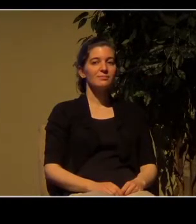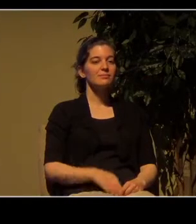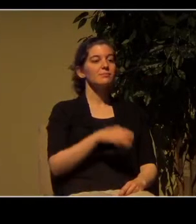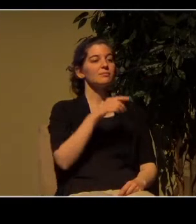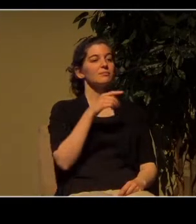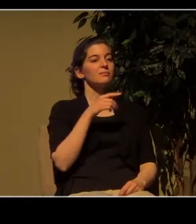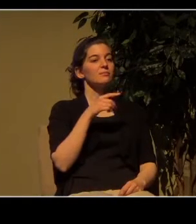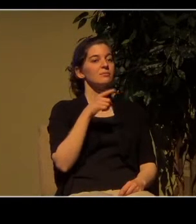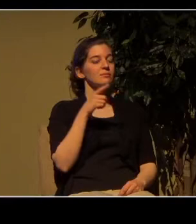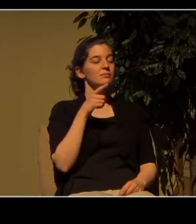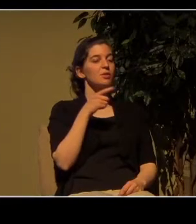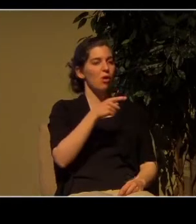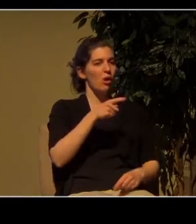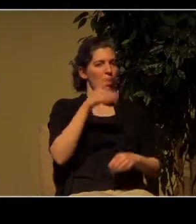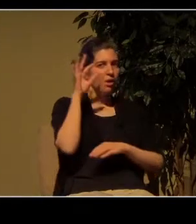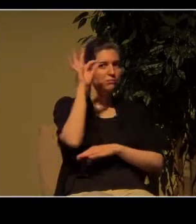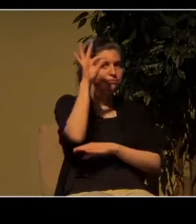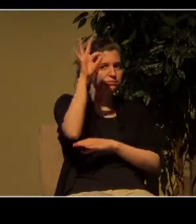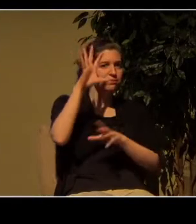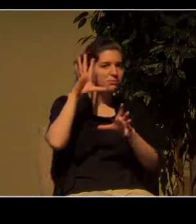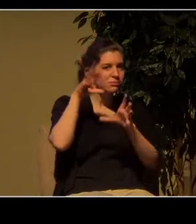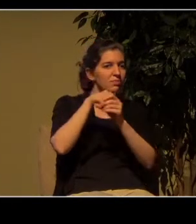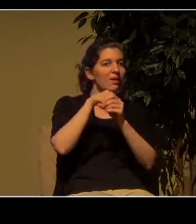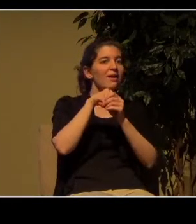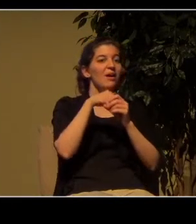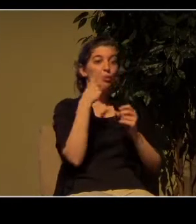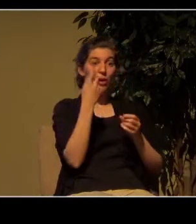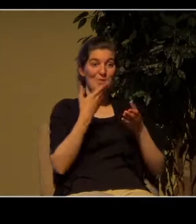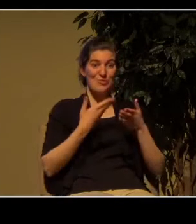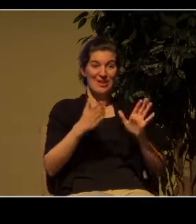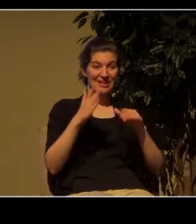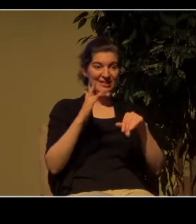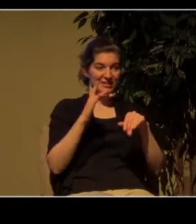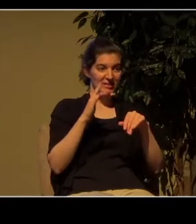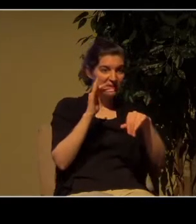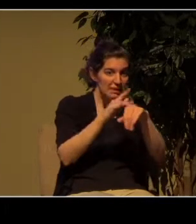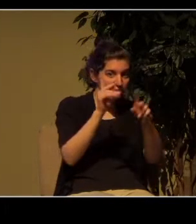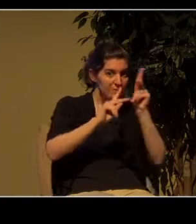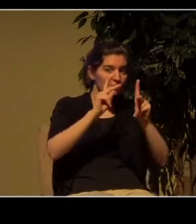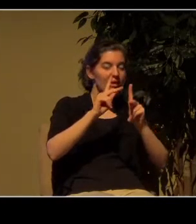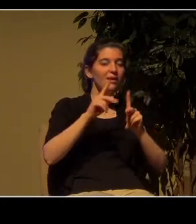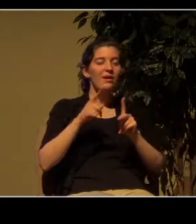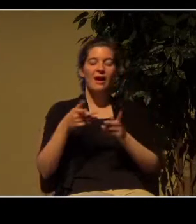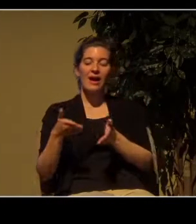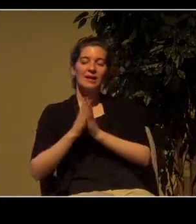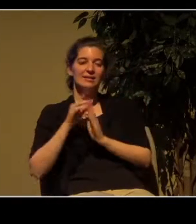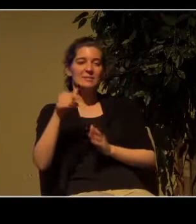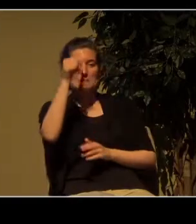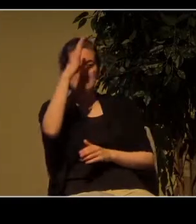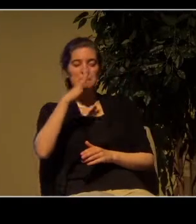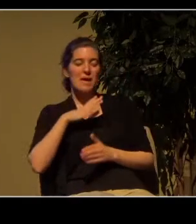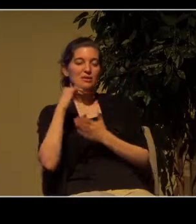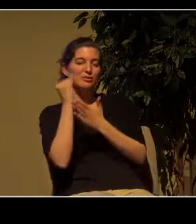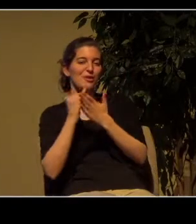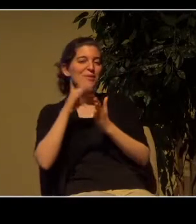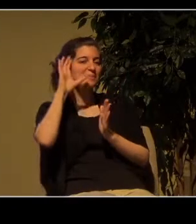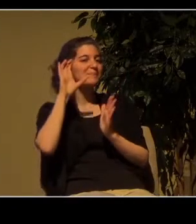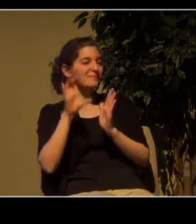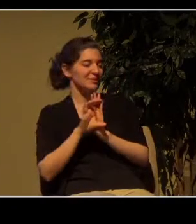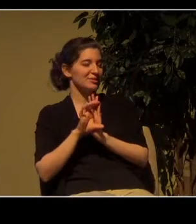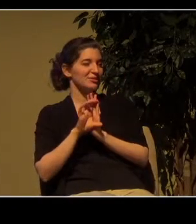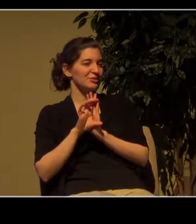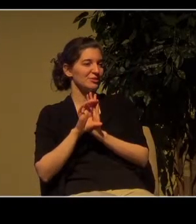evangelism she engaged Paul Beckman to draw up this particular picture